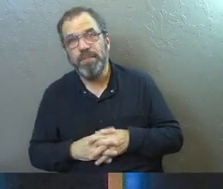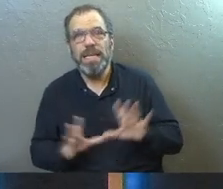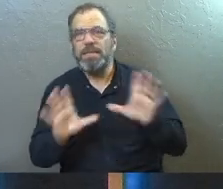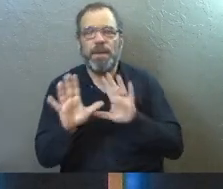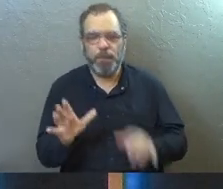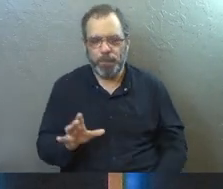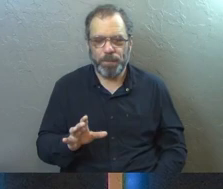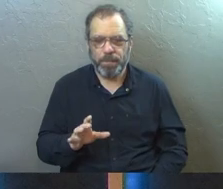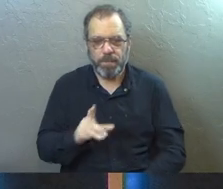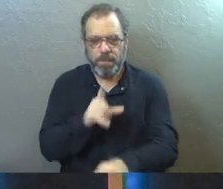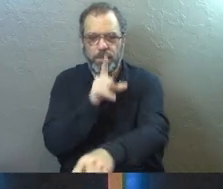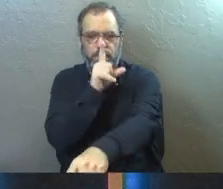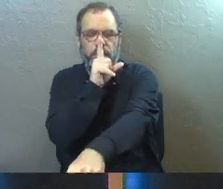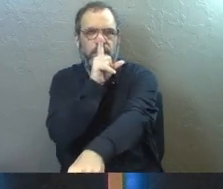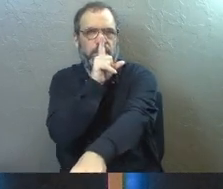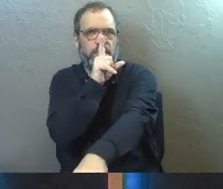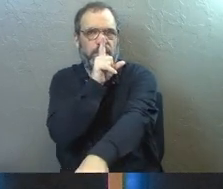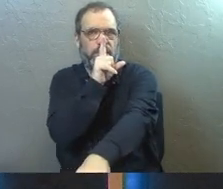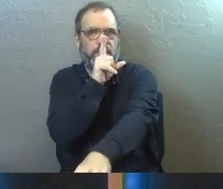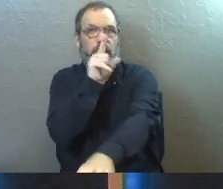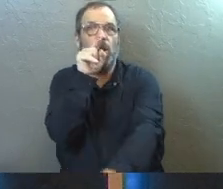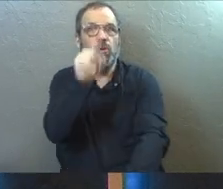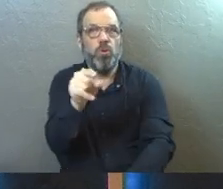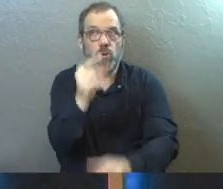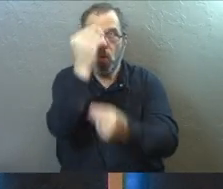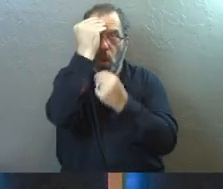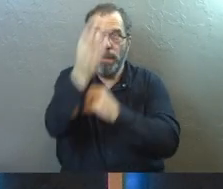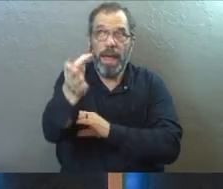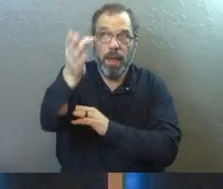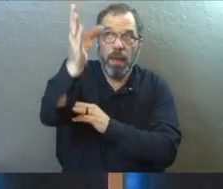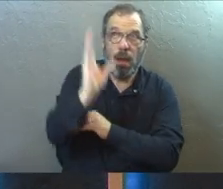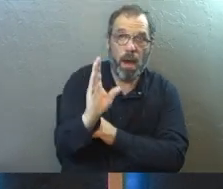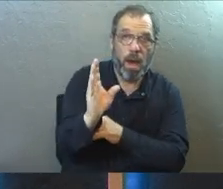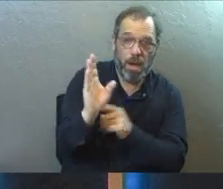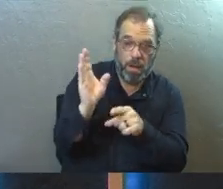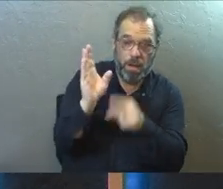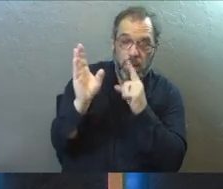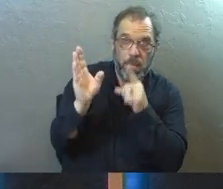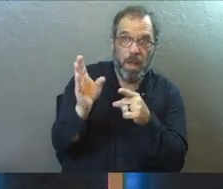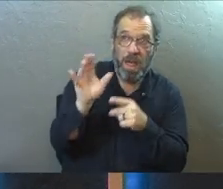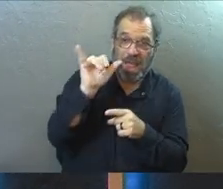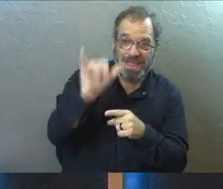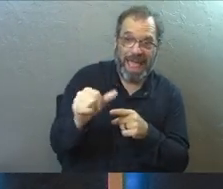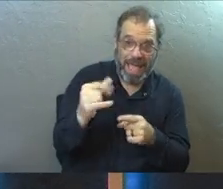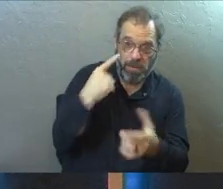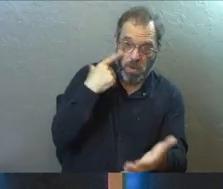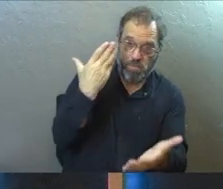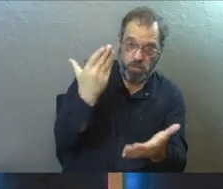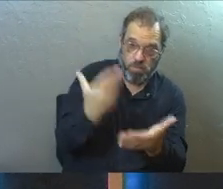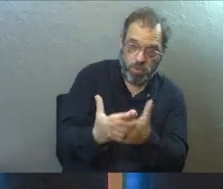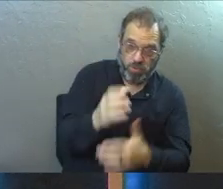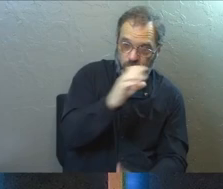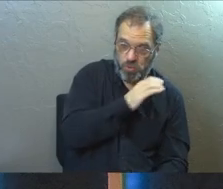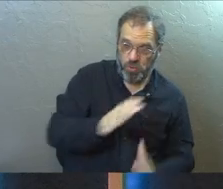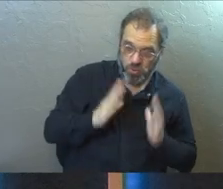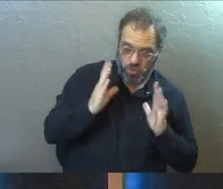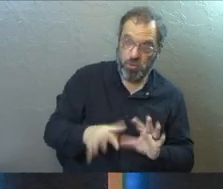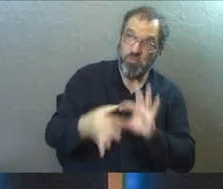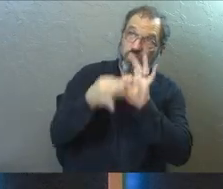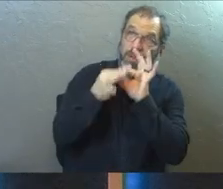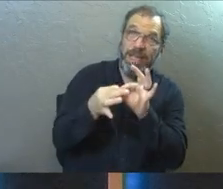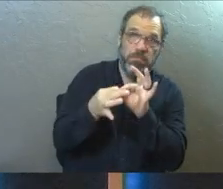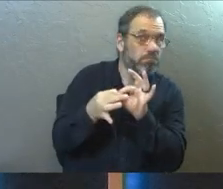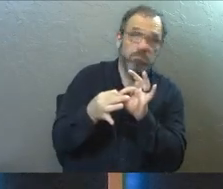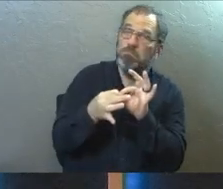See, he's not saying that when you obey God, that that makes you good with